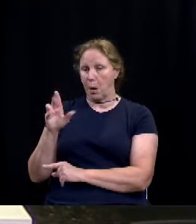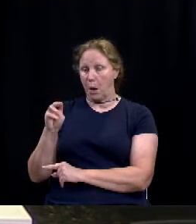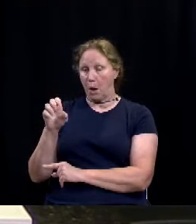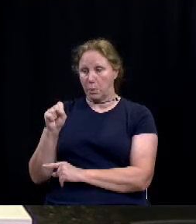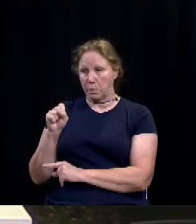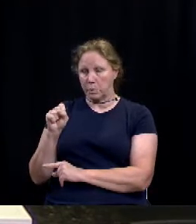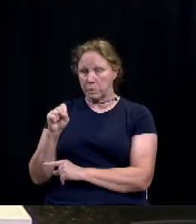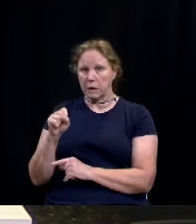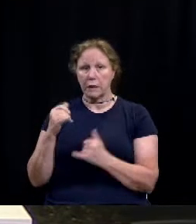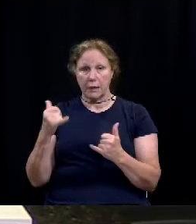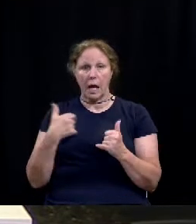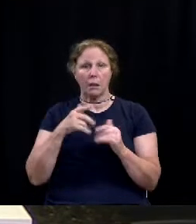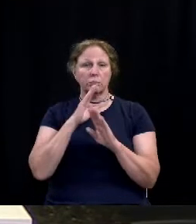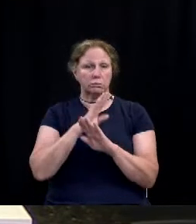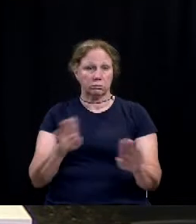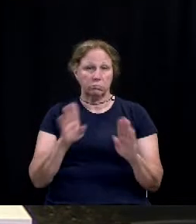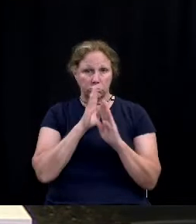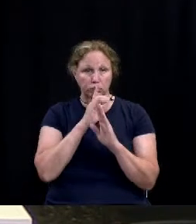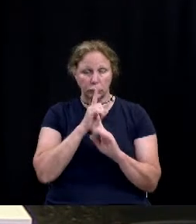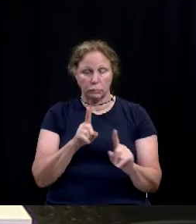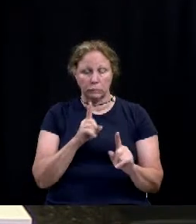Now please join us for a moment of silence.